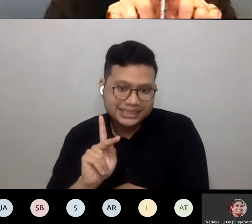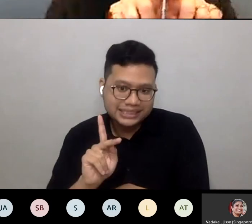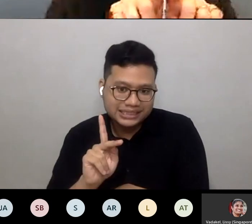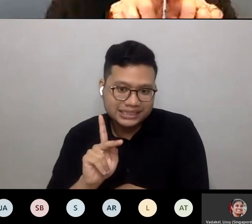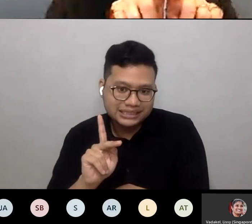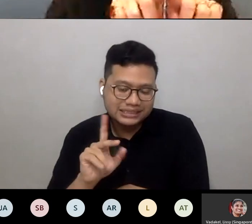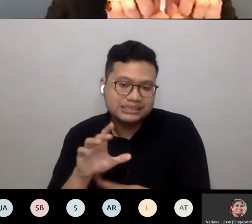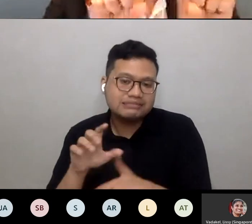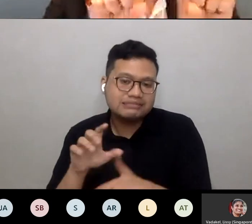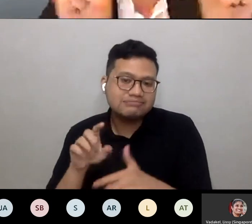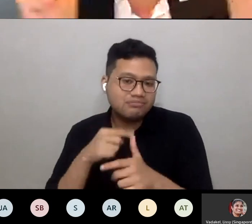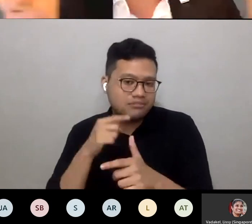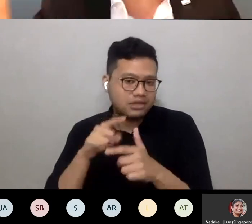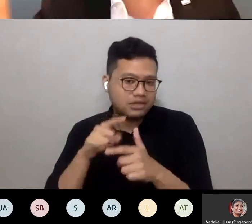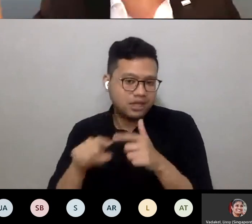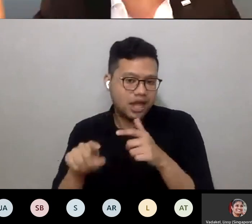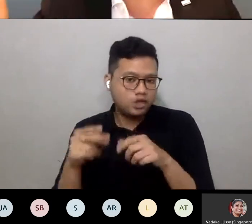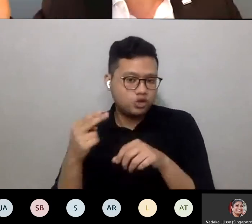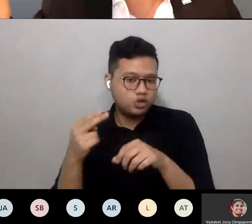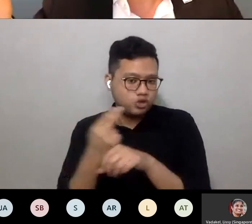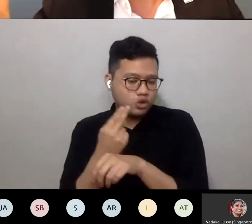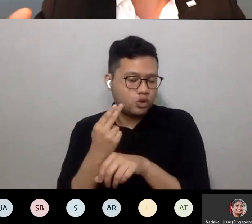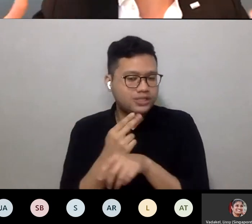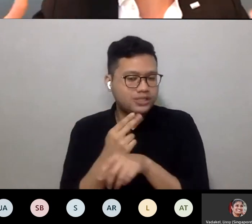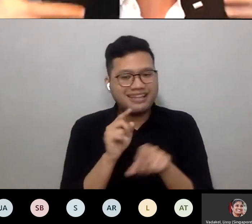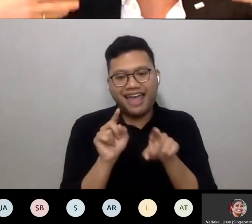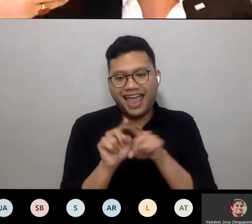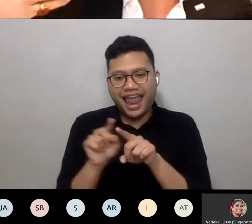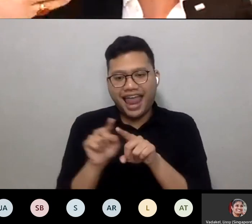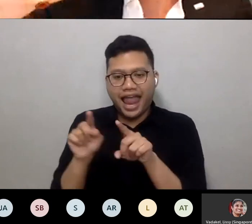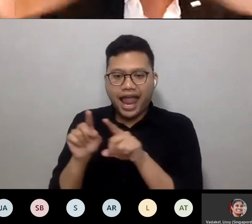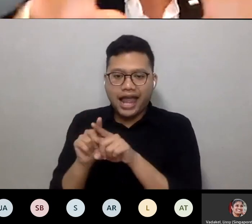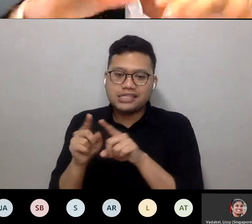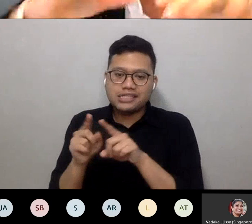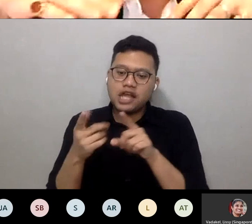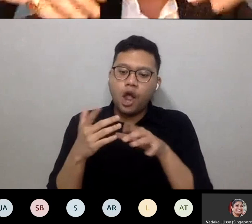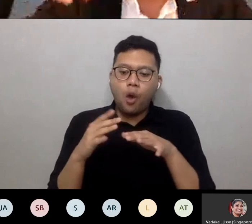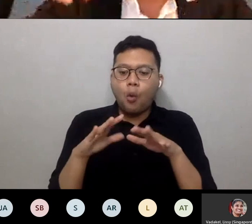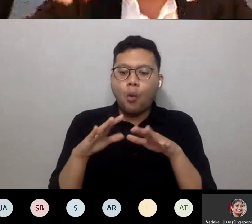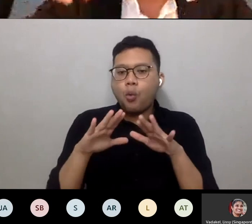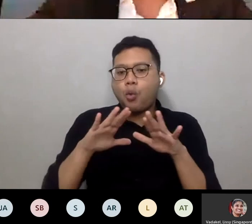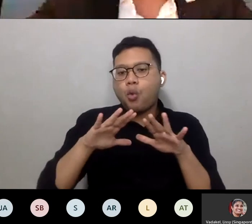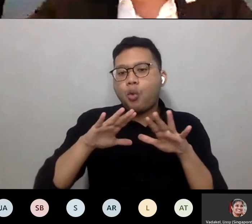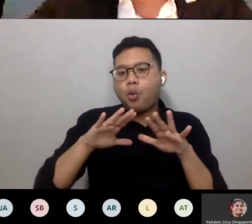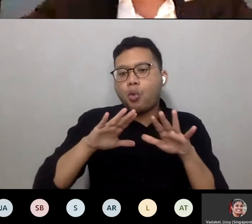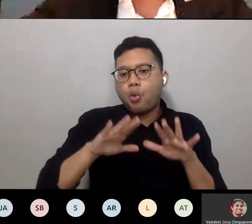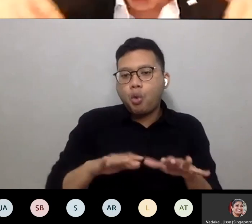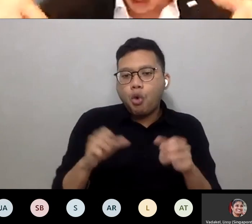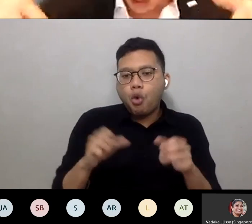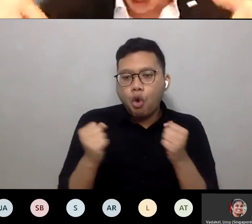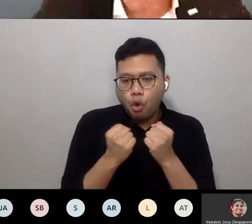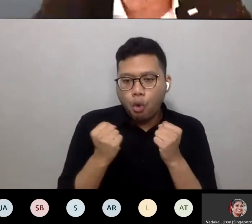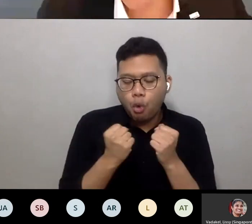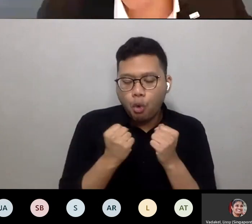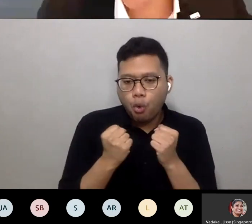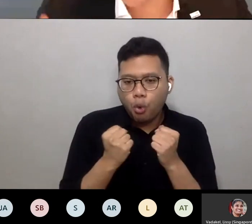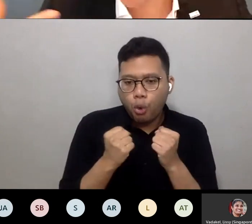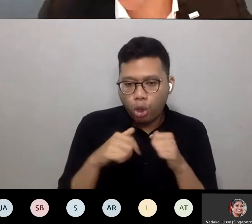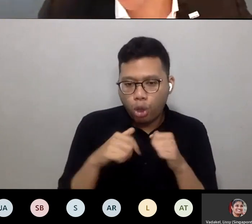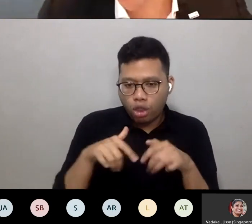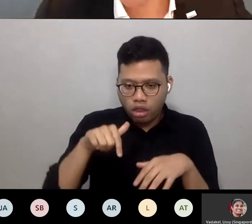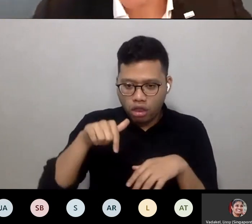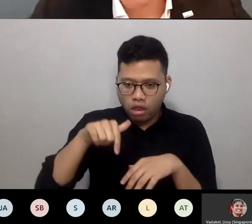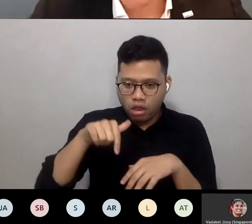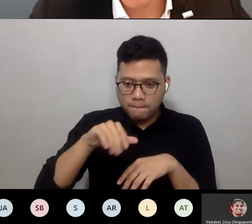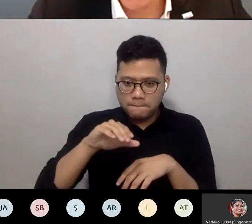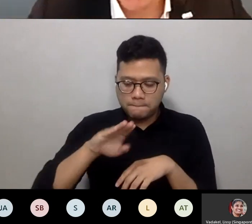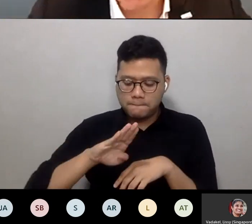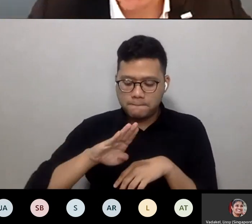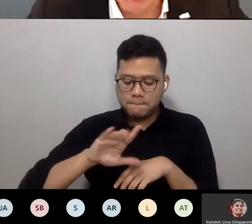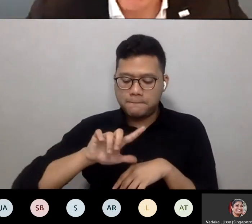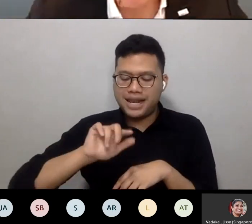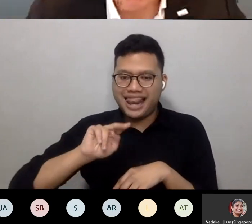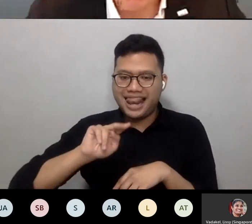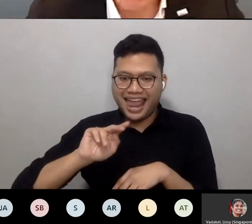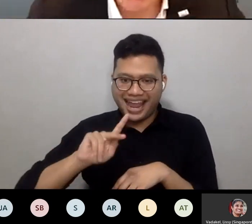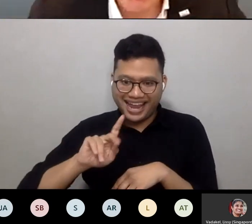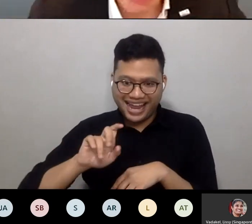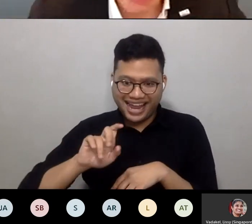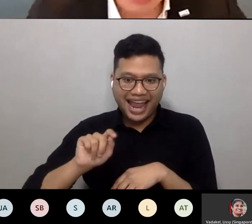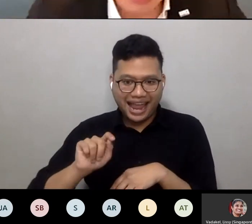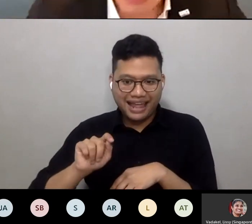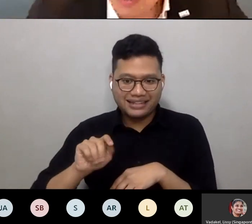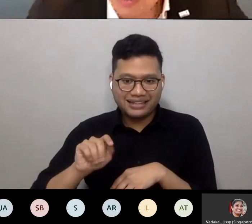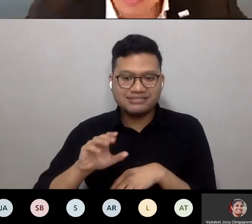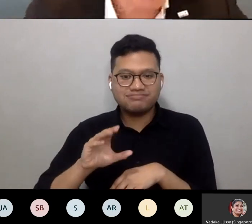can then be used as a cooling blanket which then helps cool the floor below and hopefully reduce the